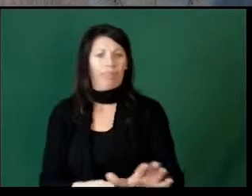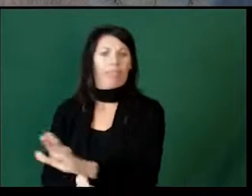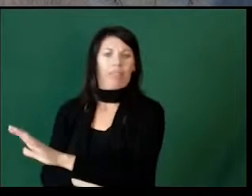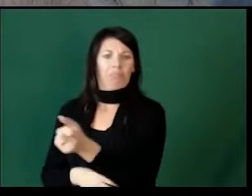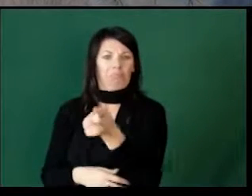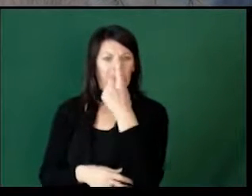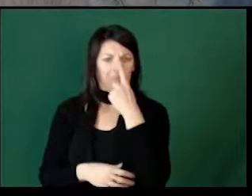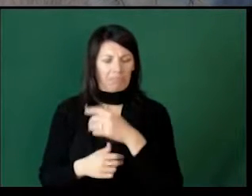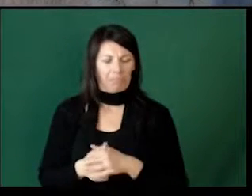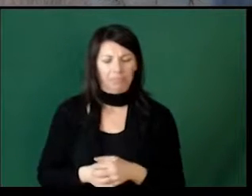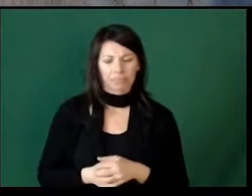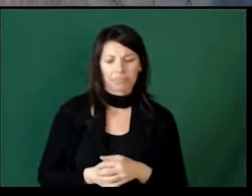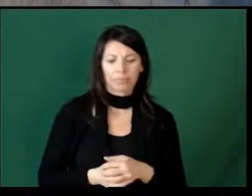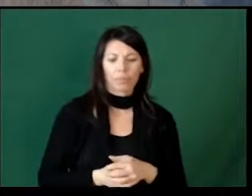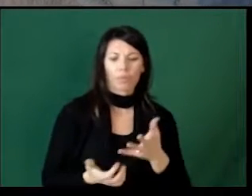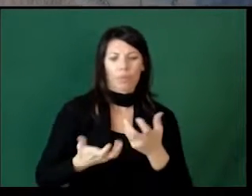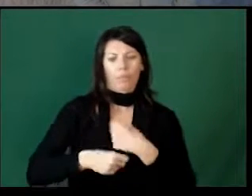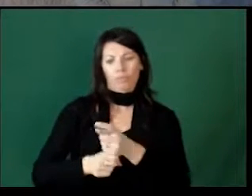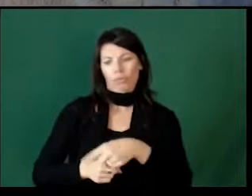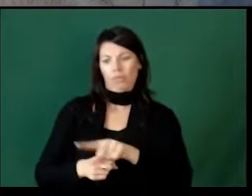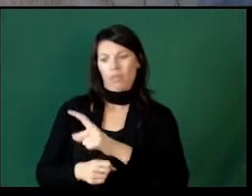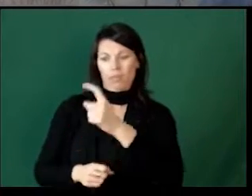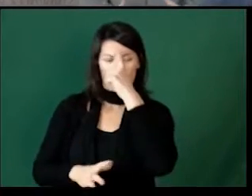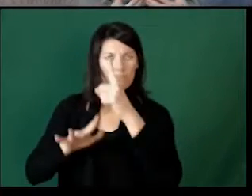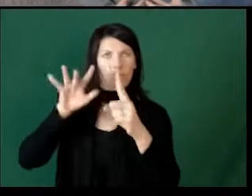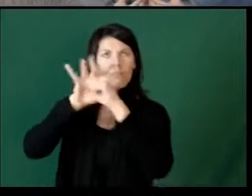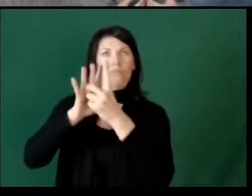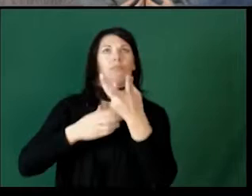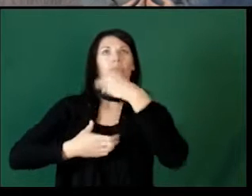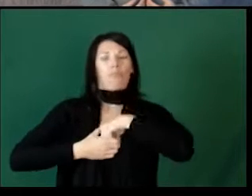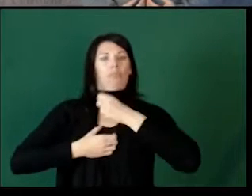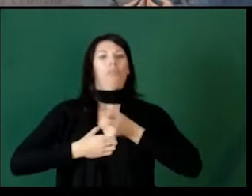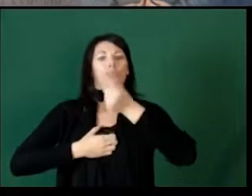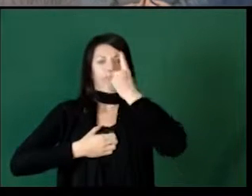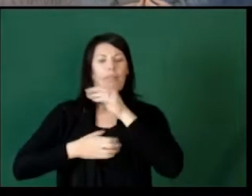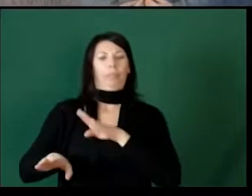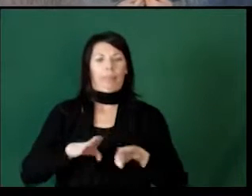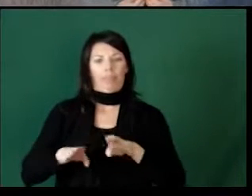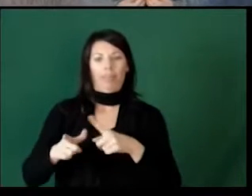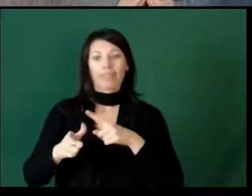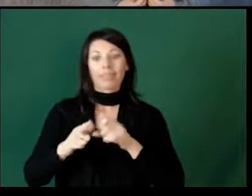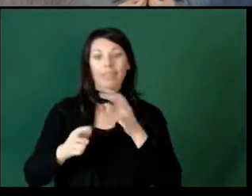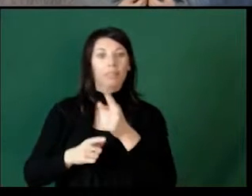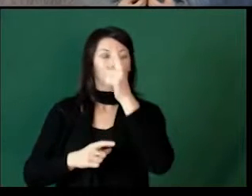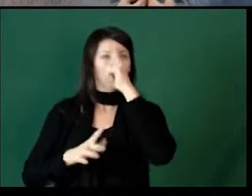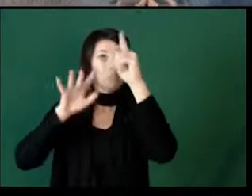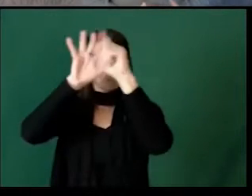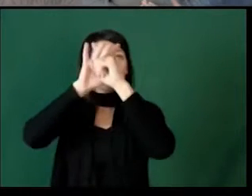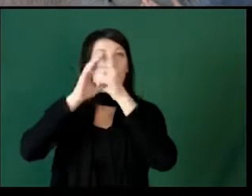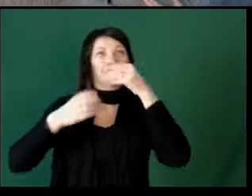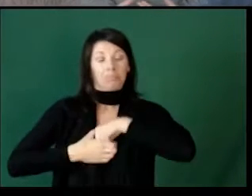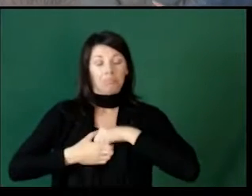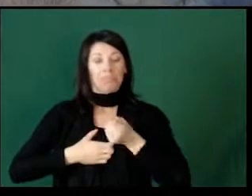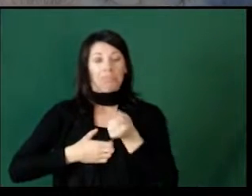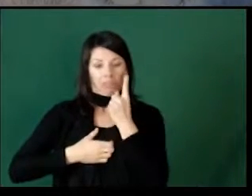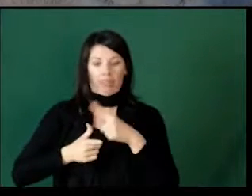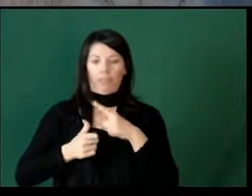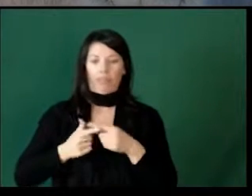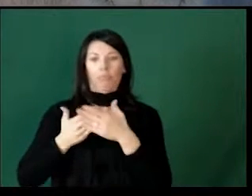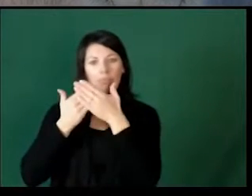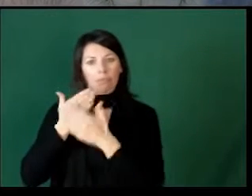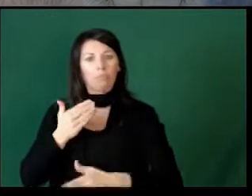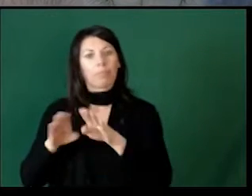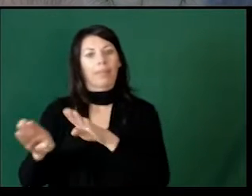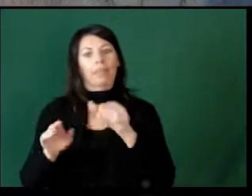student where they are, so that they can kind of internalize some of that behavior. And it's more likely to stick. And that